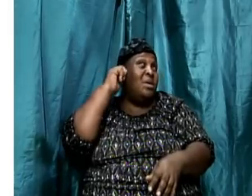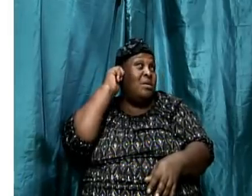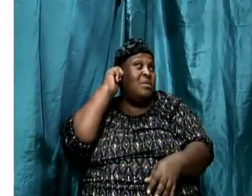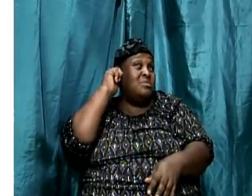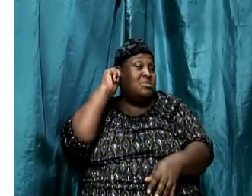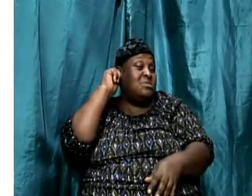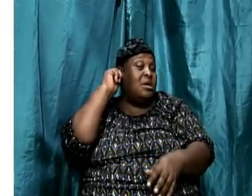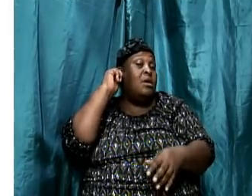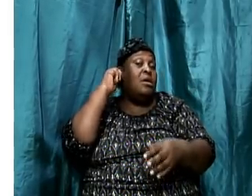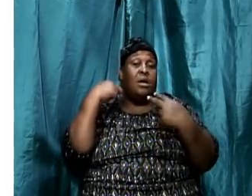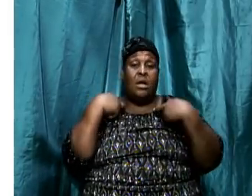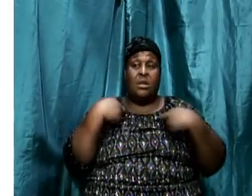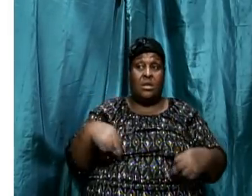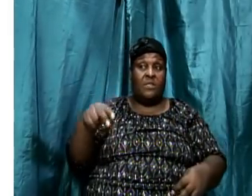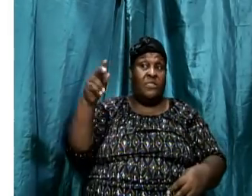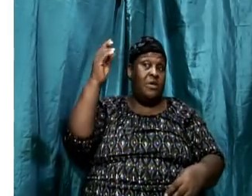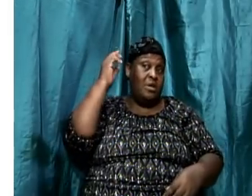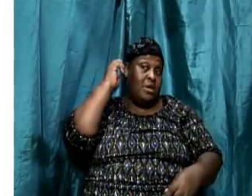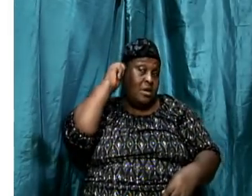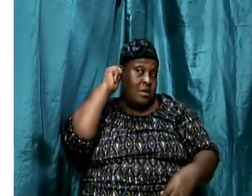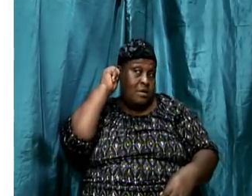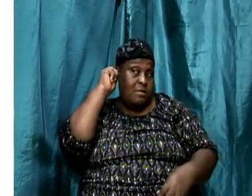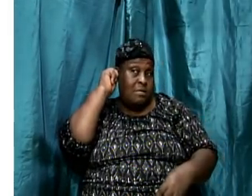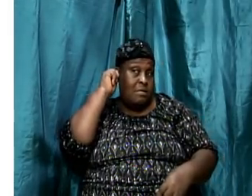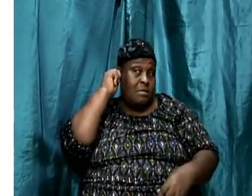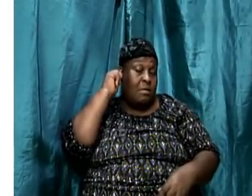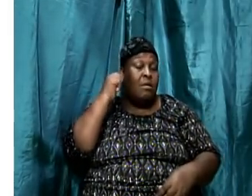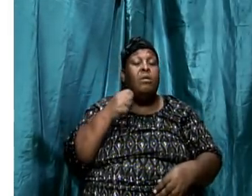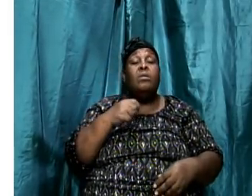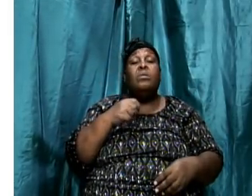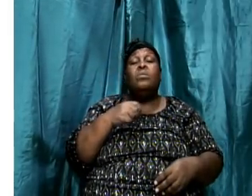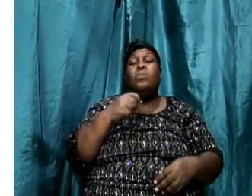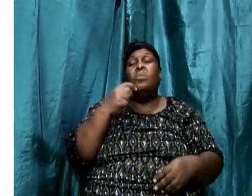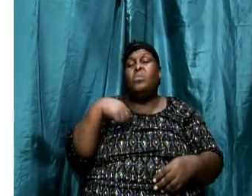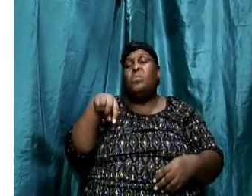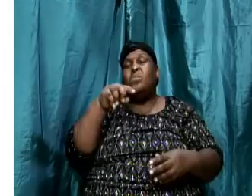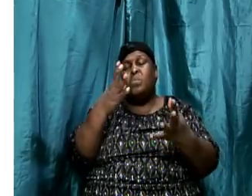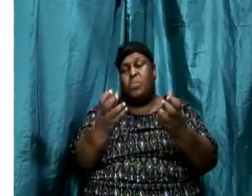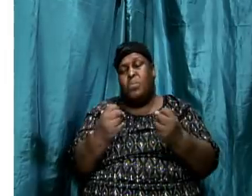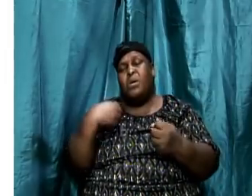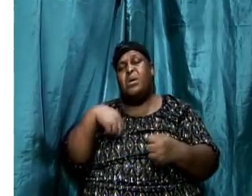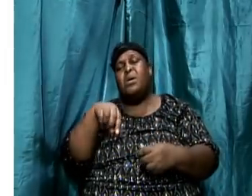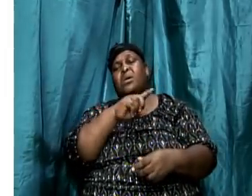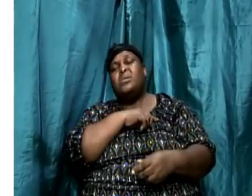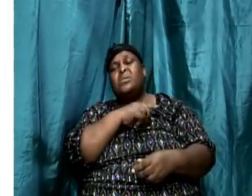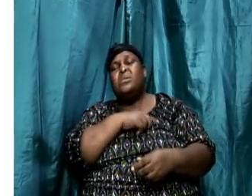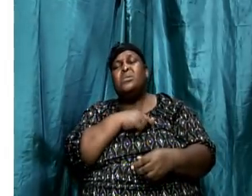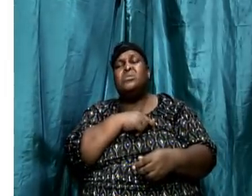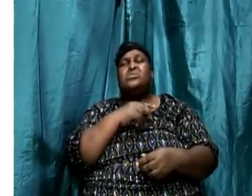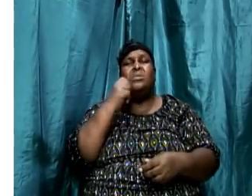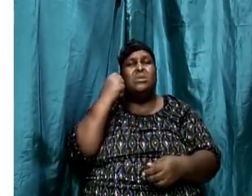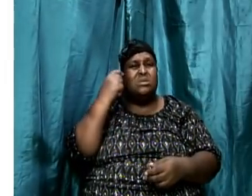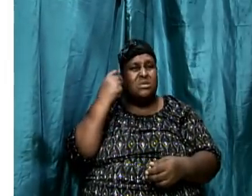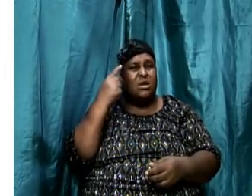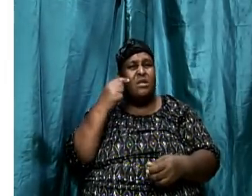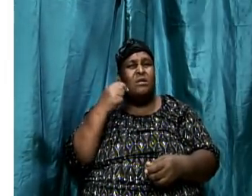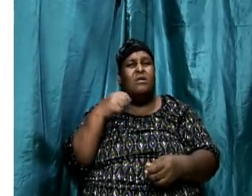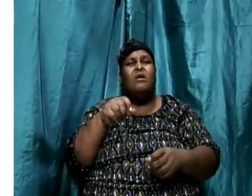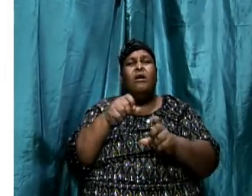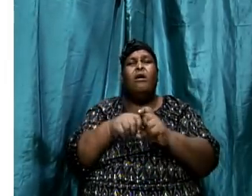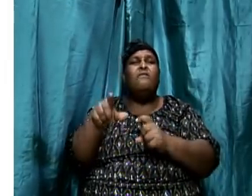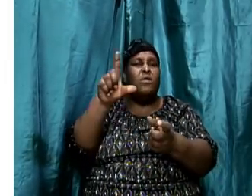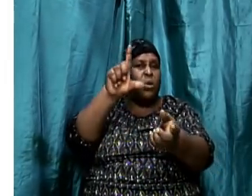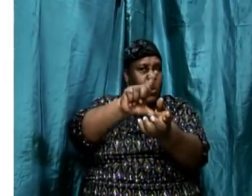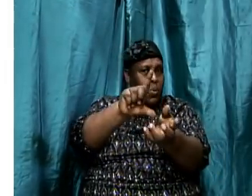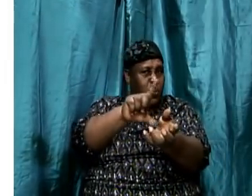from his background as a physician. He wanted them to understand from his perspective. And you have to take these things into consideration.